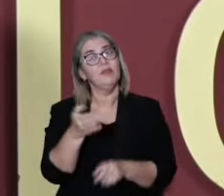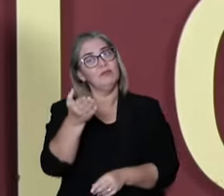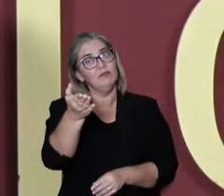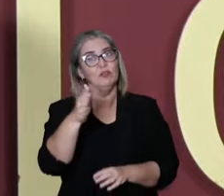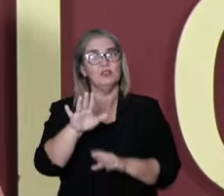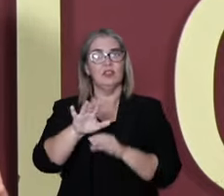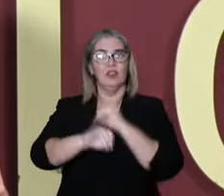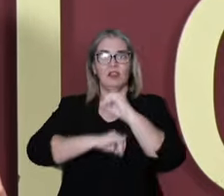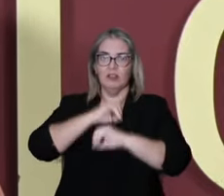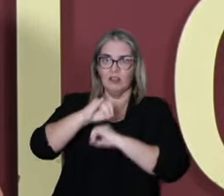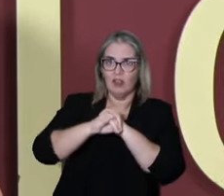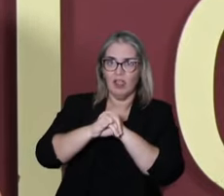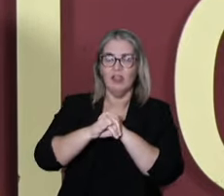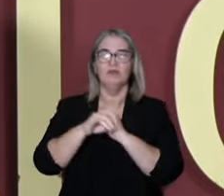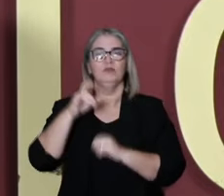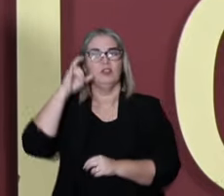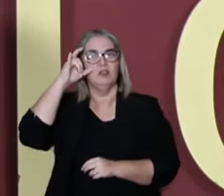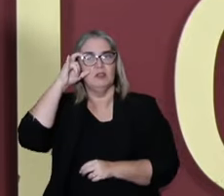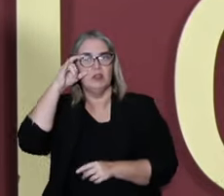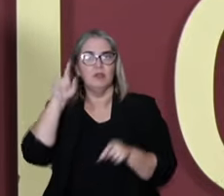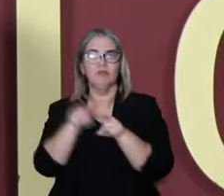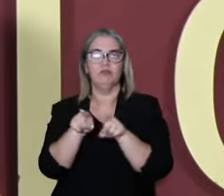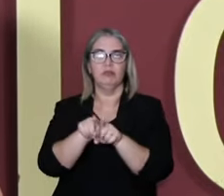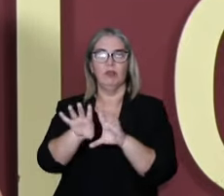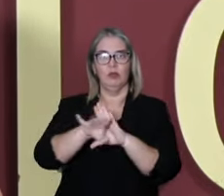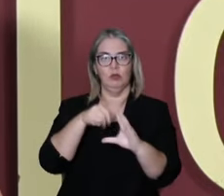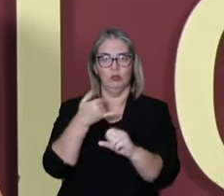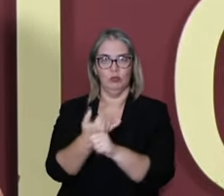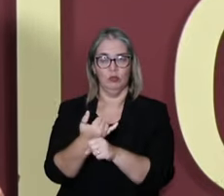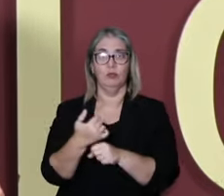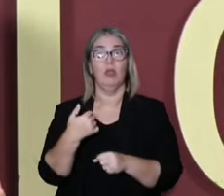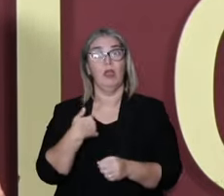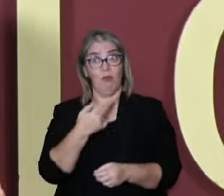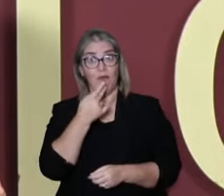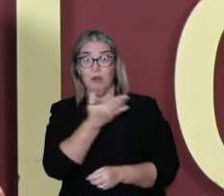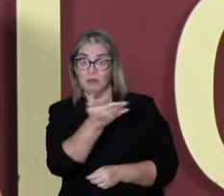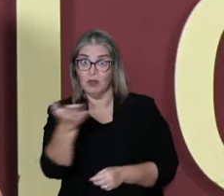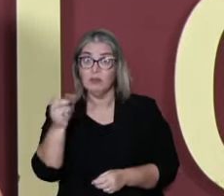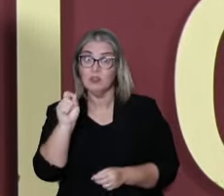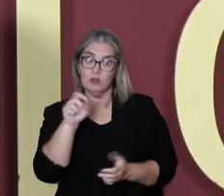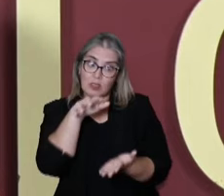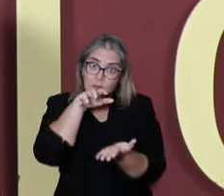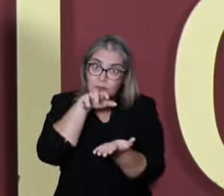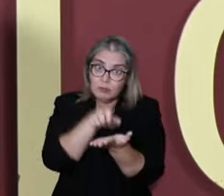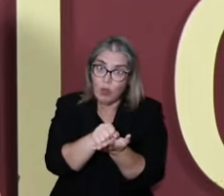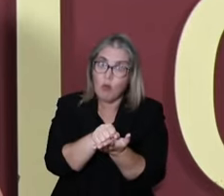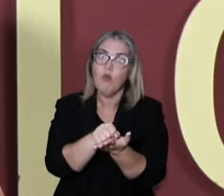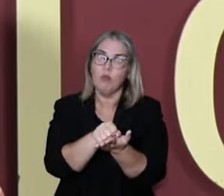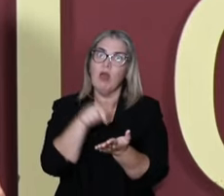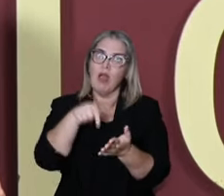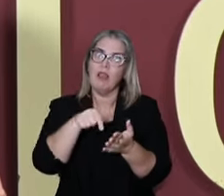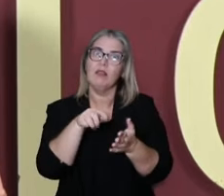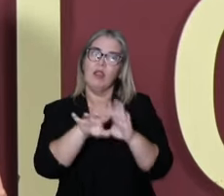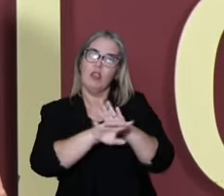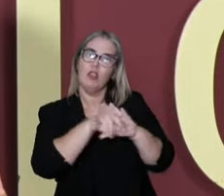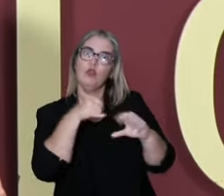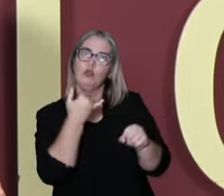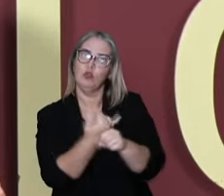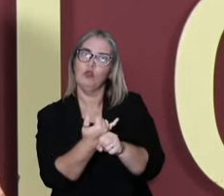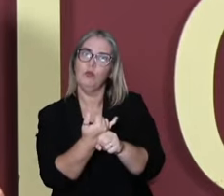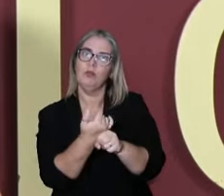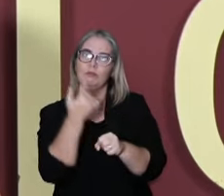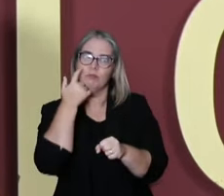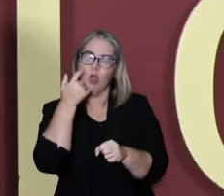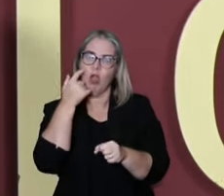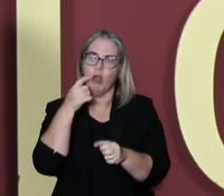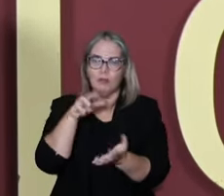recording and everyone watching us over the internet, on Instagram and on YouTube. I request that you please subscribe